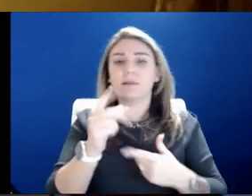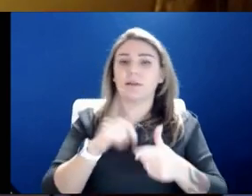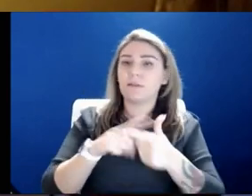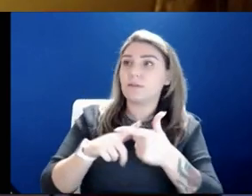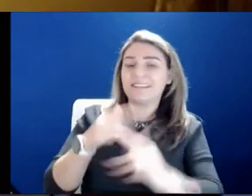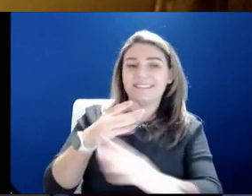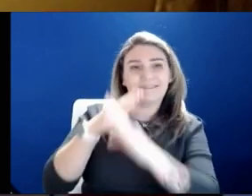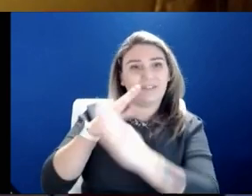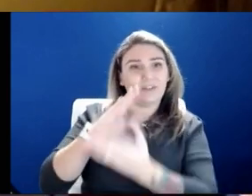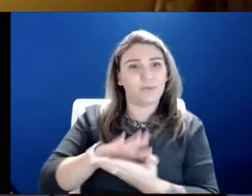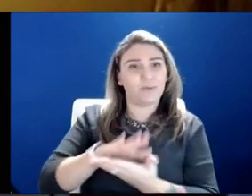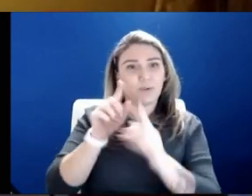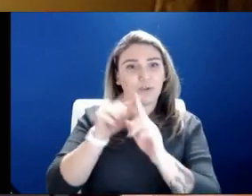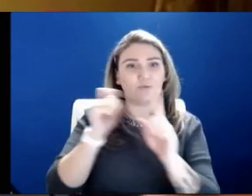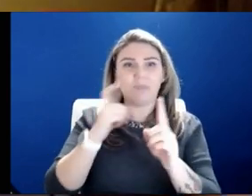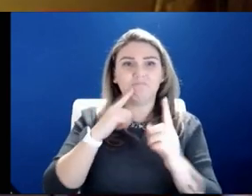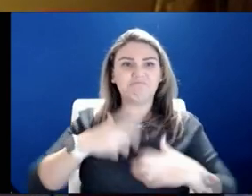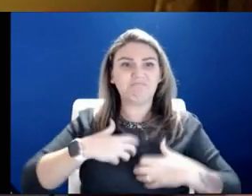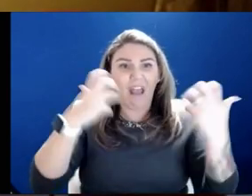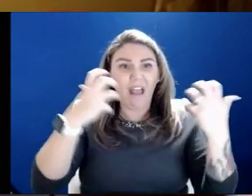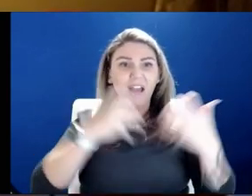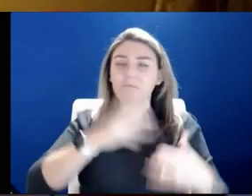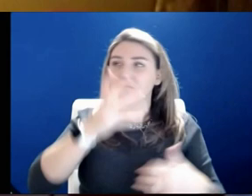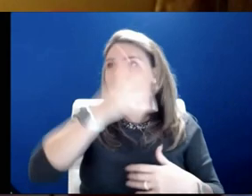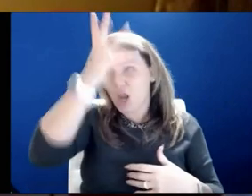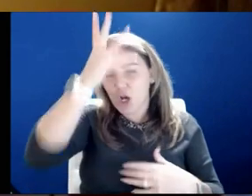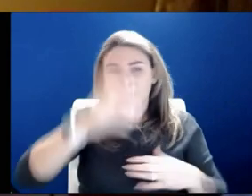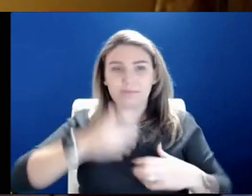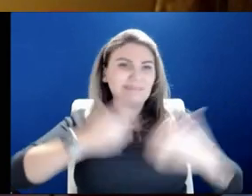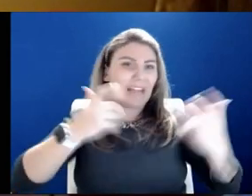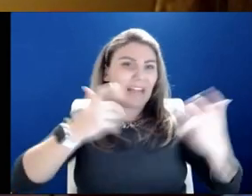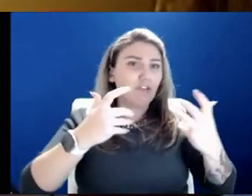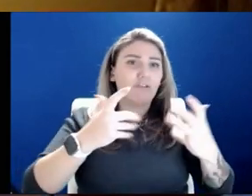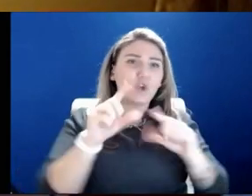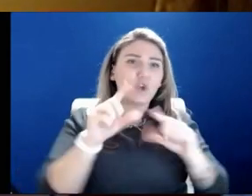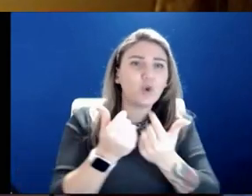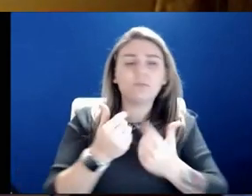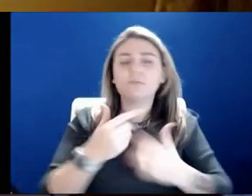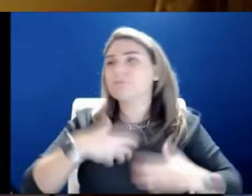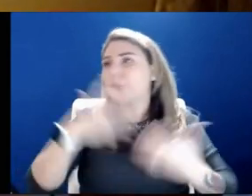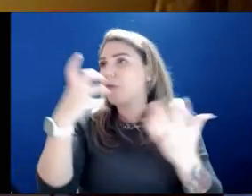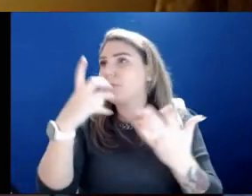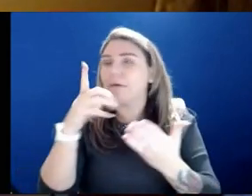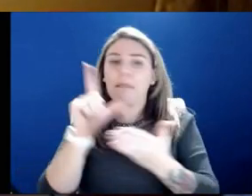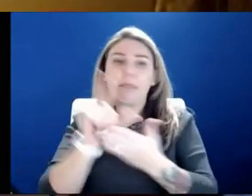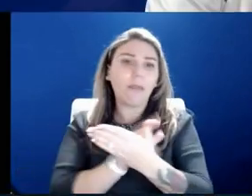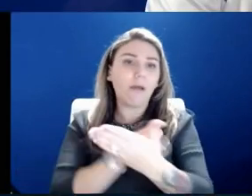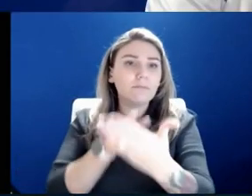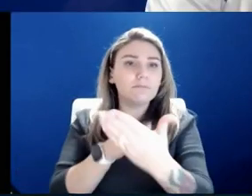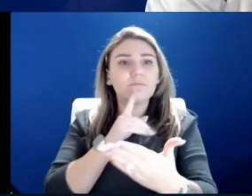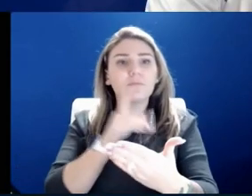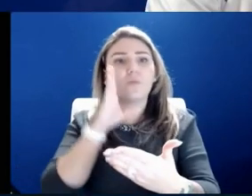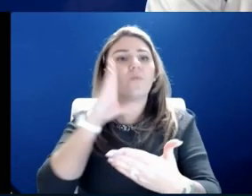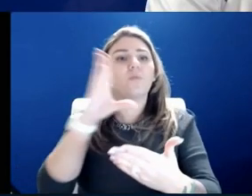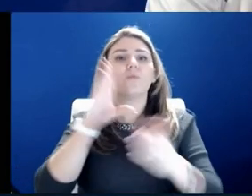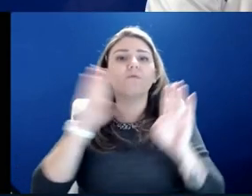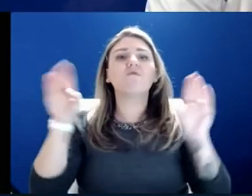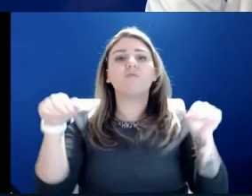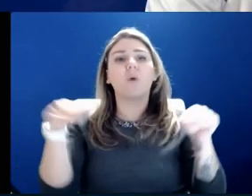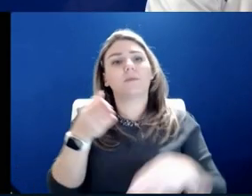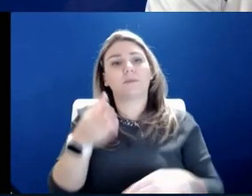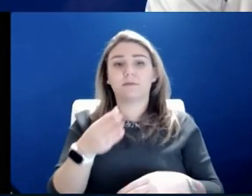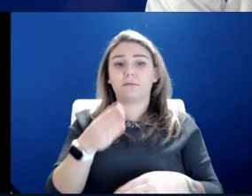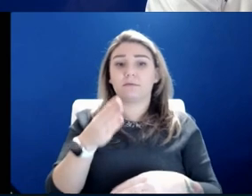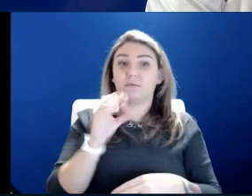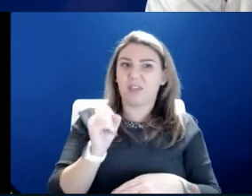from either angry parents, angry groups, angry lawsuits, and we'll continue to try to expand our focus there. Yeah, it is disappointing when